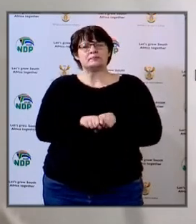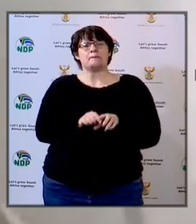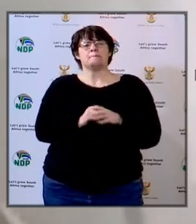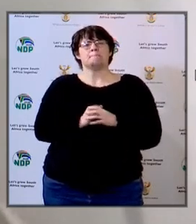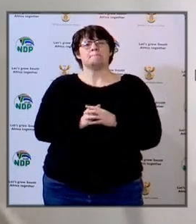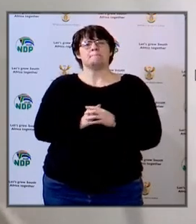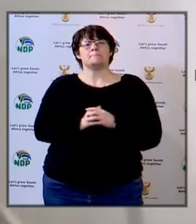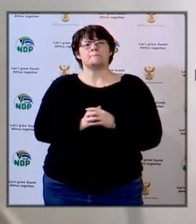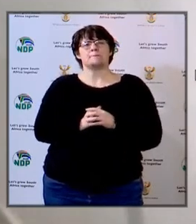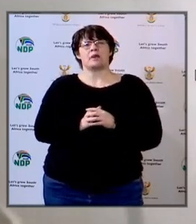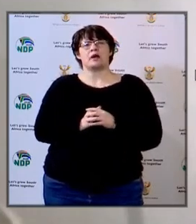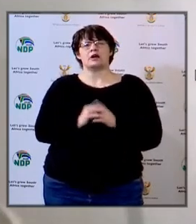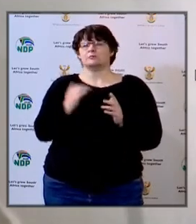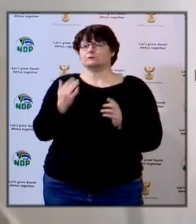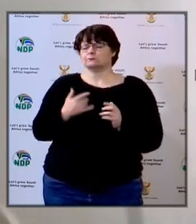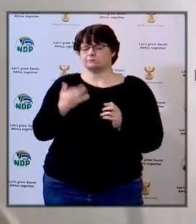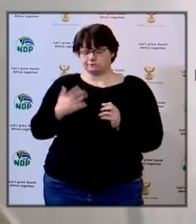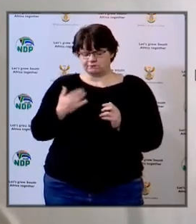the training